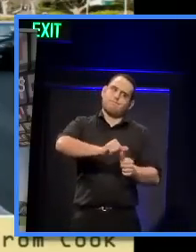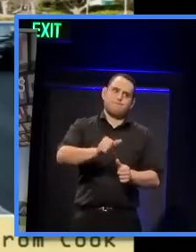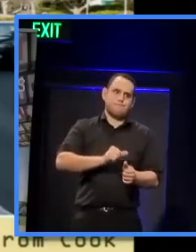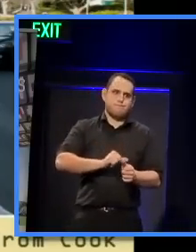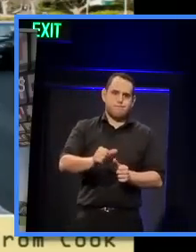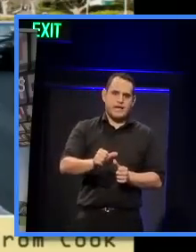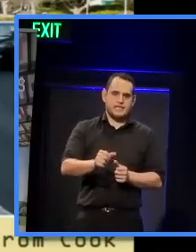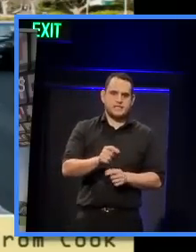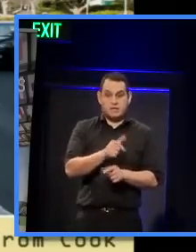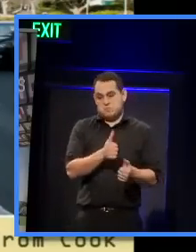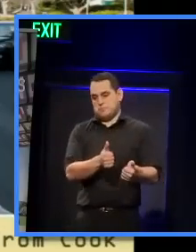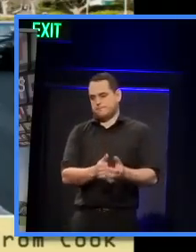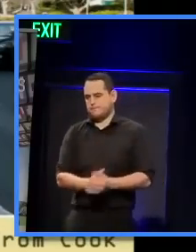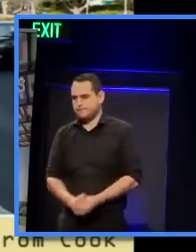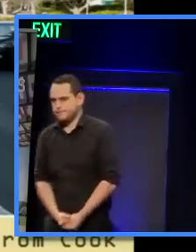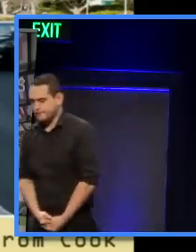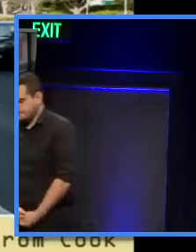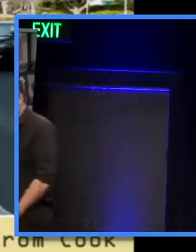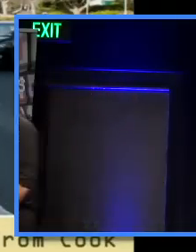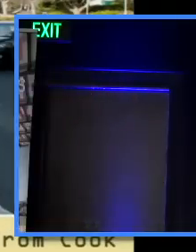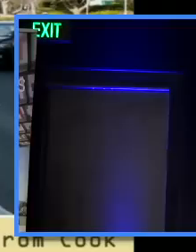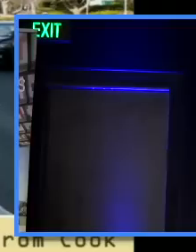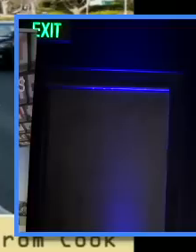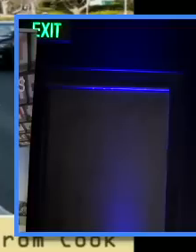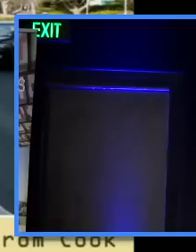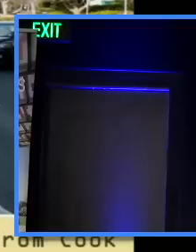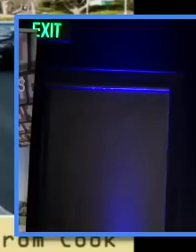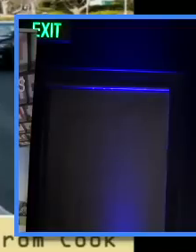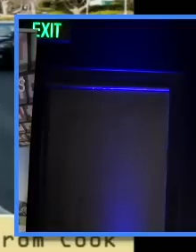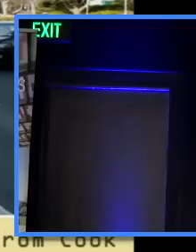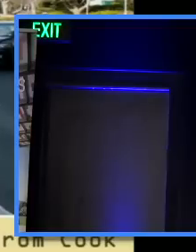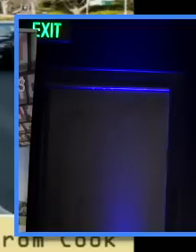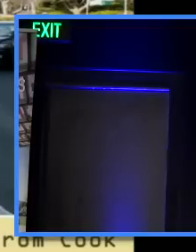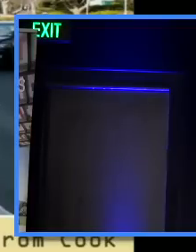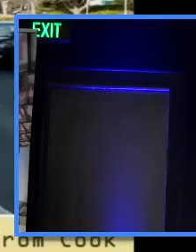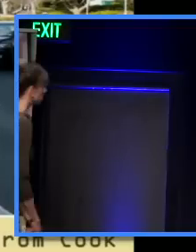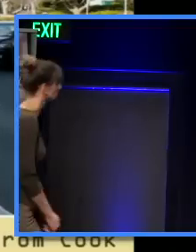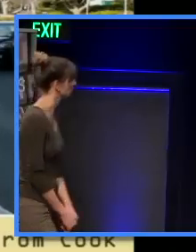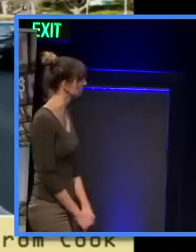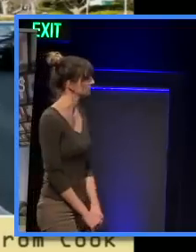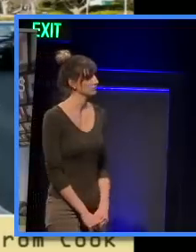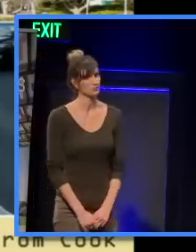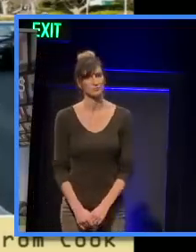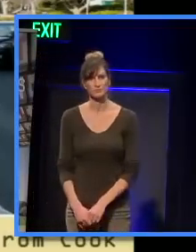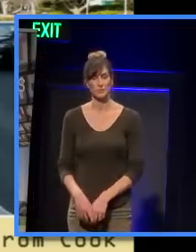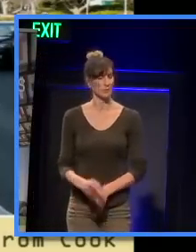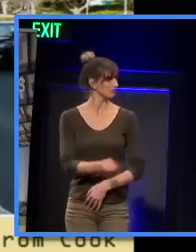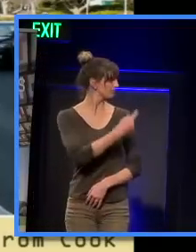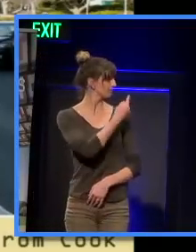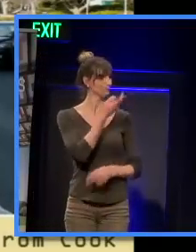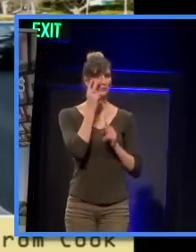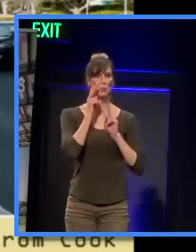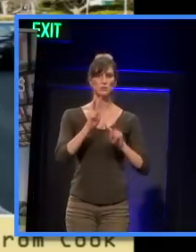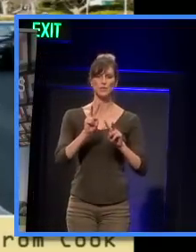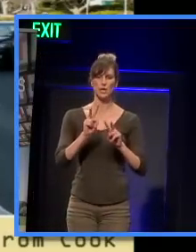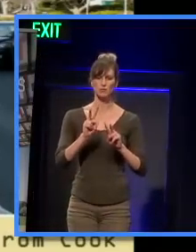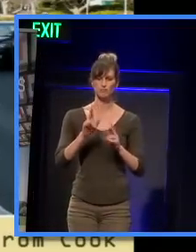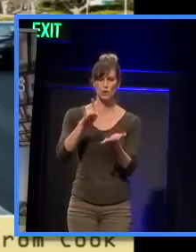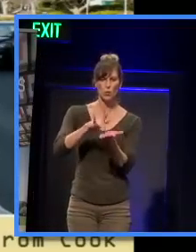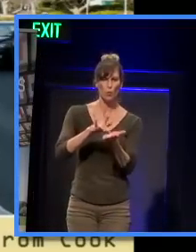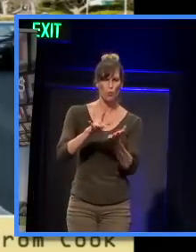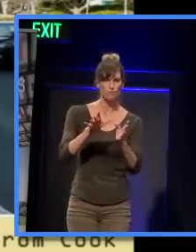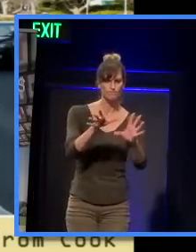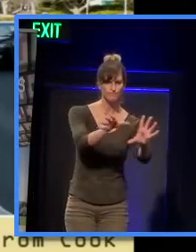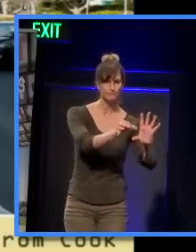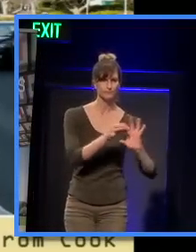participating, then who will? So, please, tell a friend. But what we're seeing here is some really poor connections, particularly across Meryl Drive, which